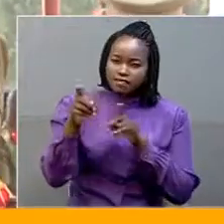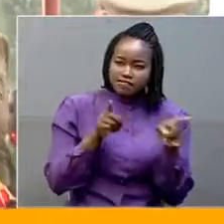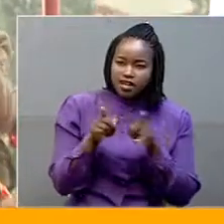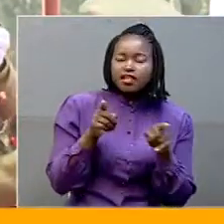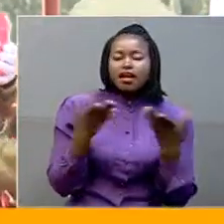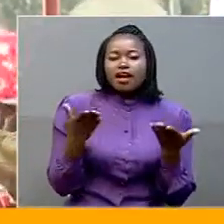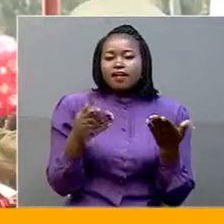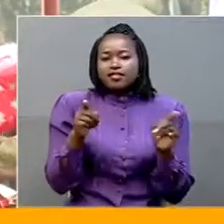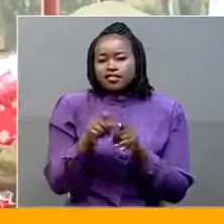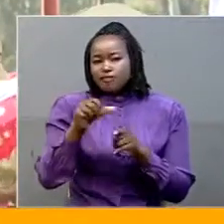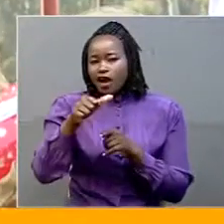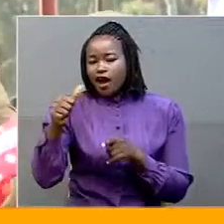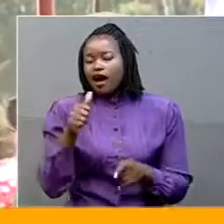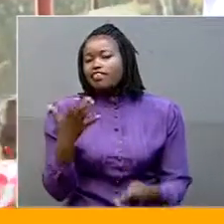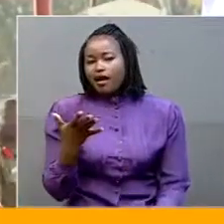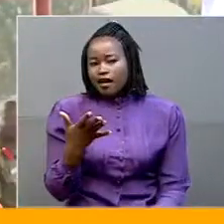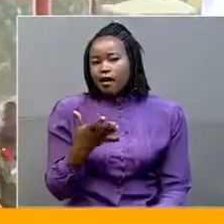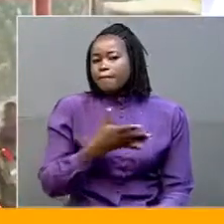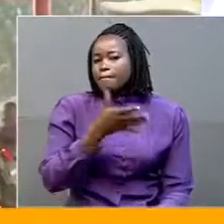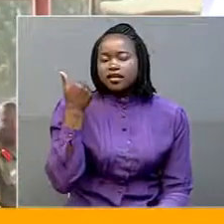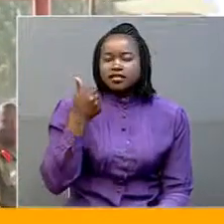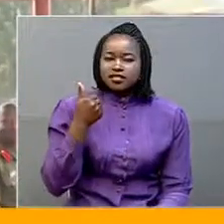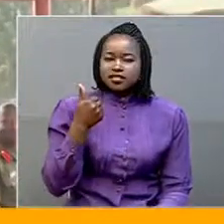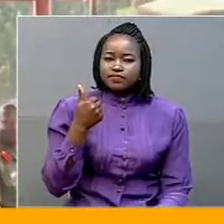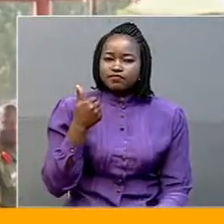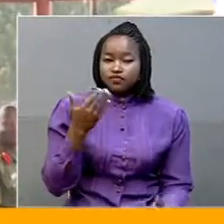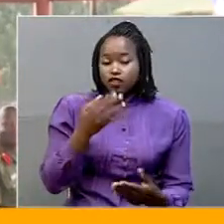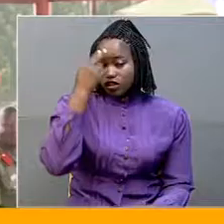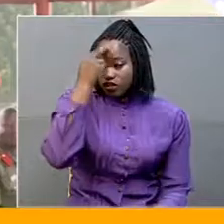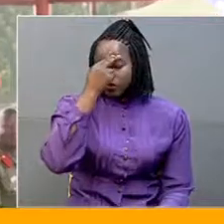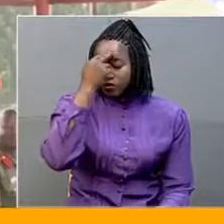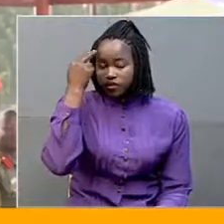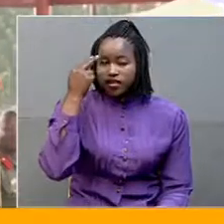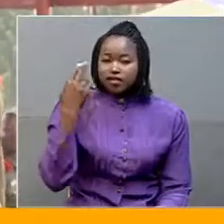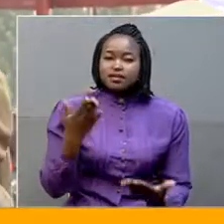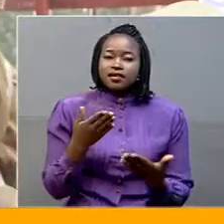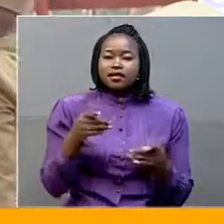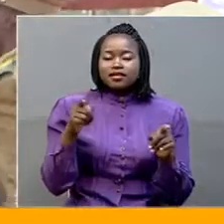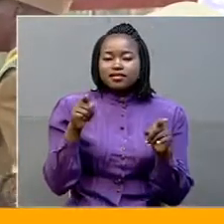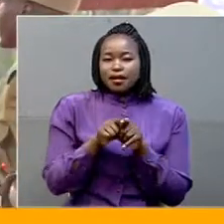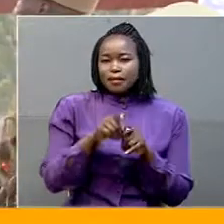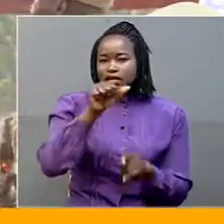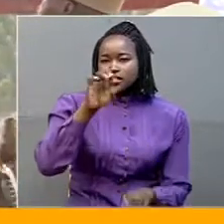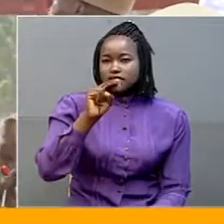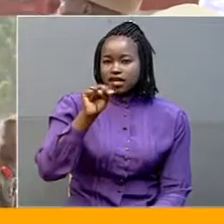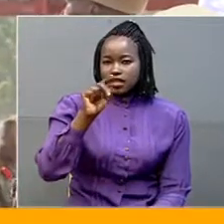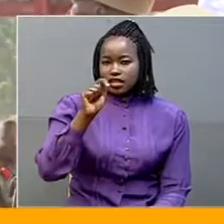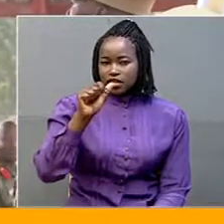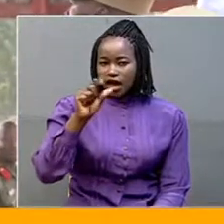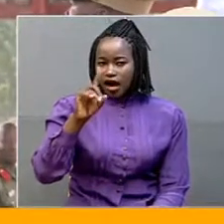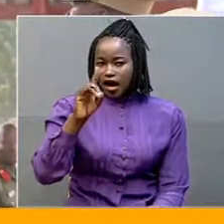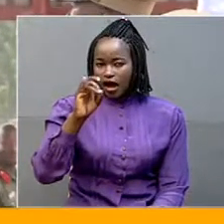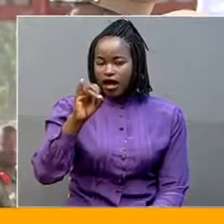officer abd muhammad mille the best fraterno student and cadet officer saint thai disan the most disciplined